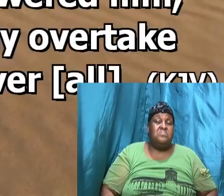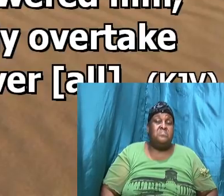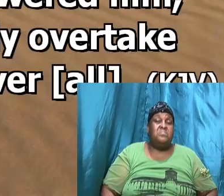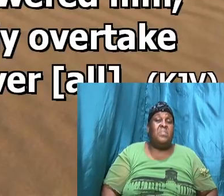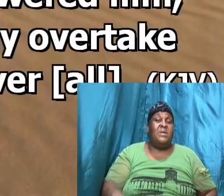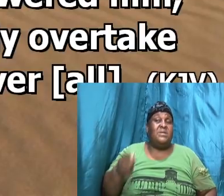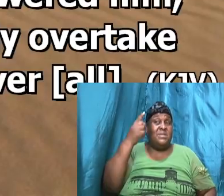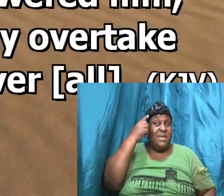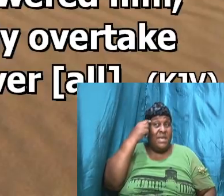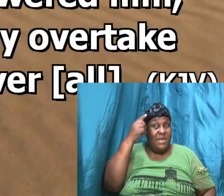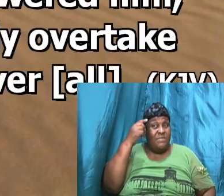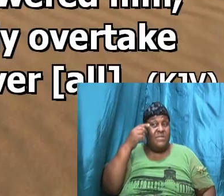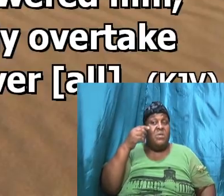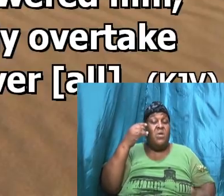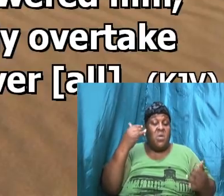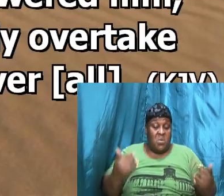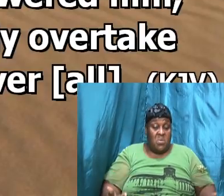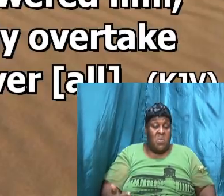David was not willing